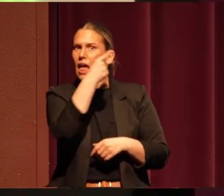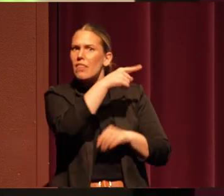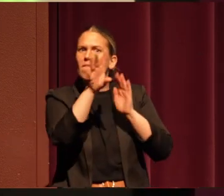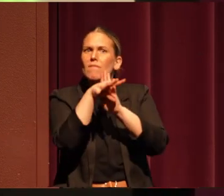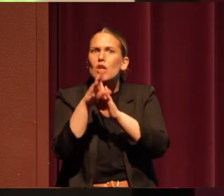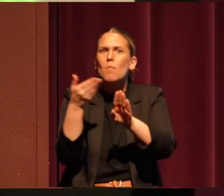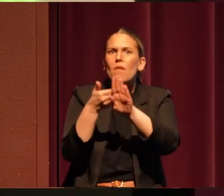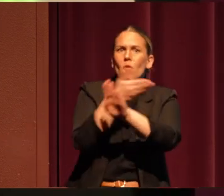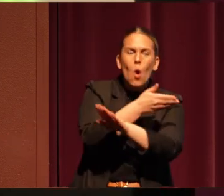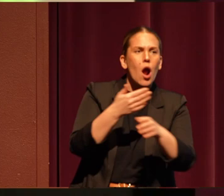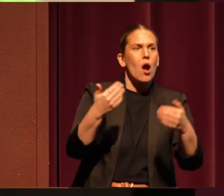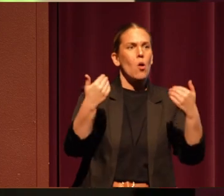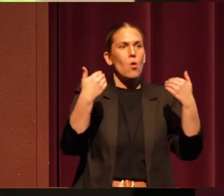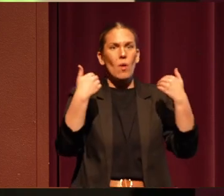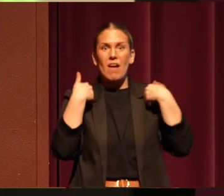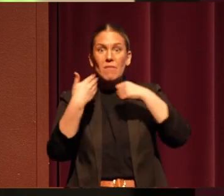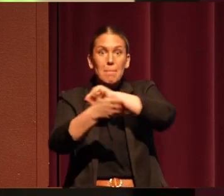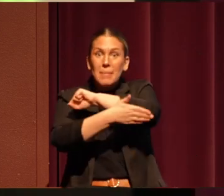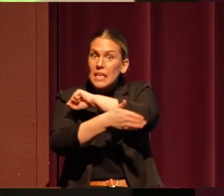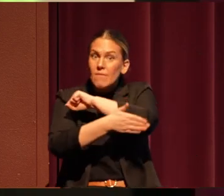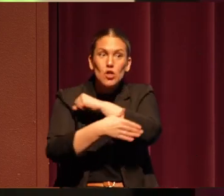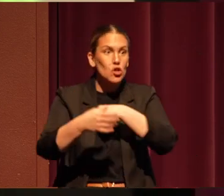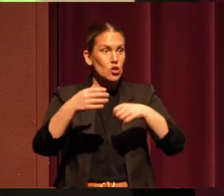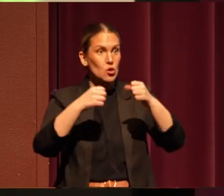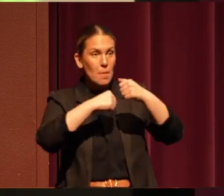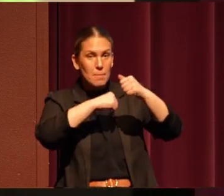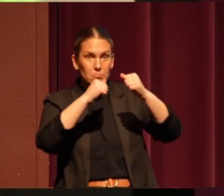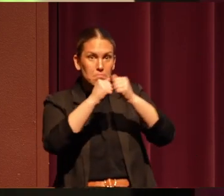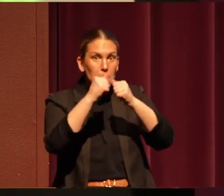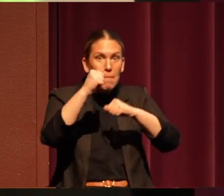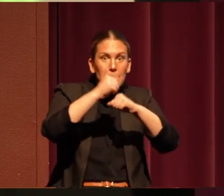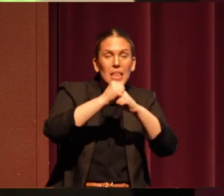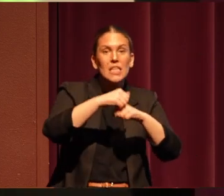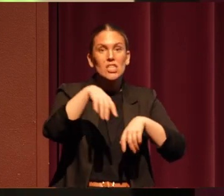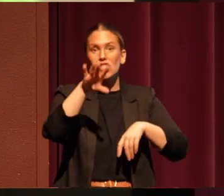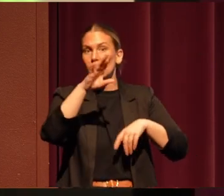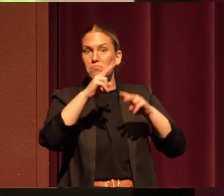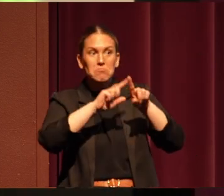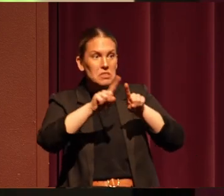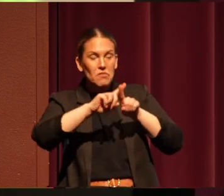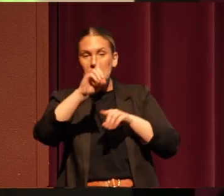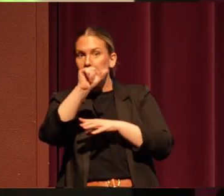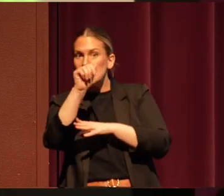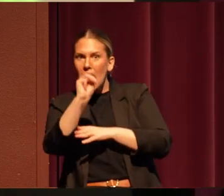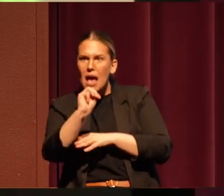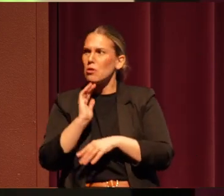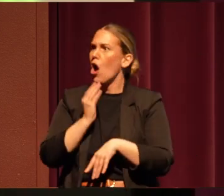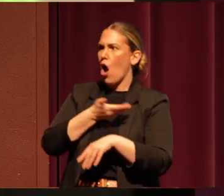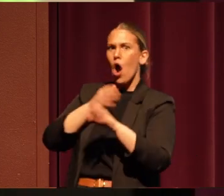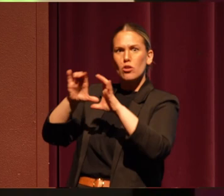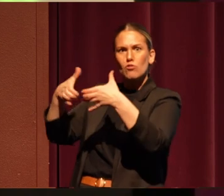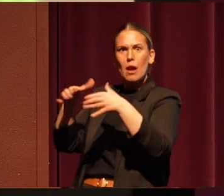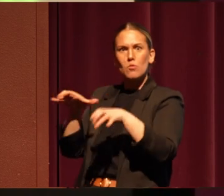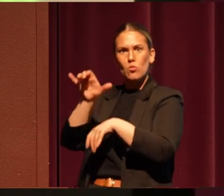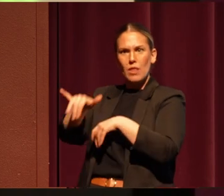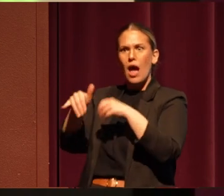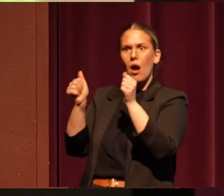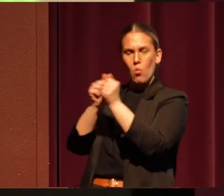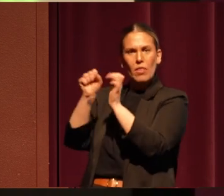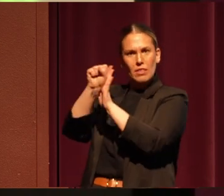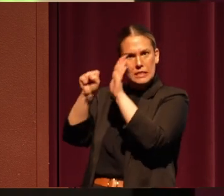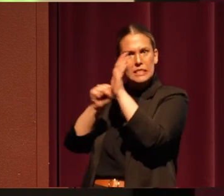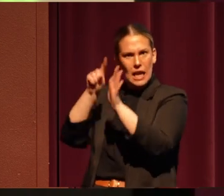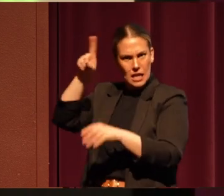to retain water. We do all kinds of projects. The tribe does those in collaboration with the federal government and state agencies.